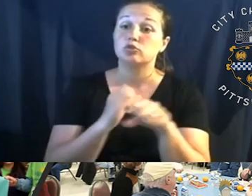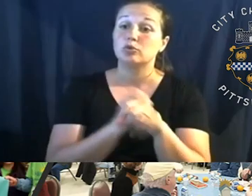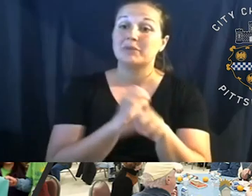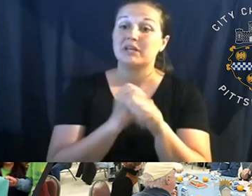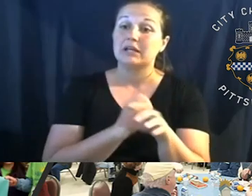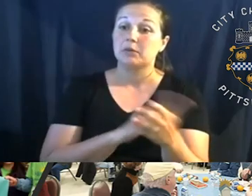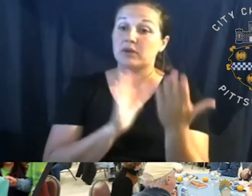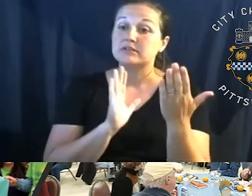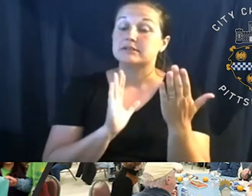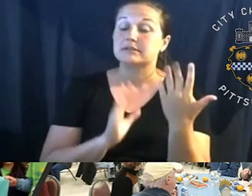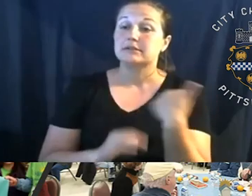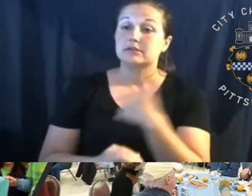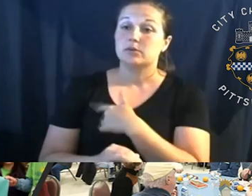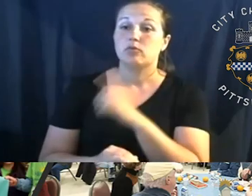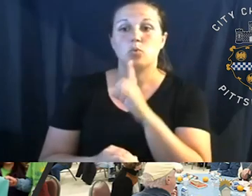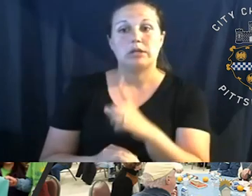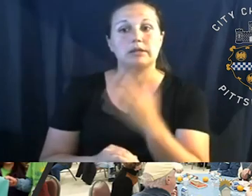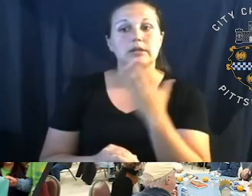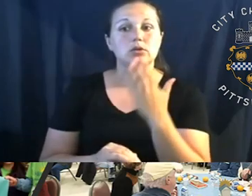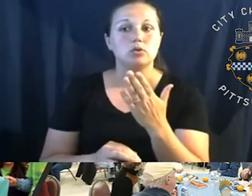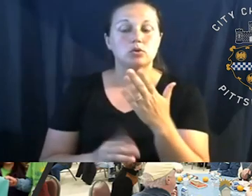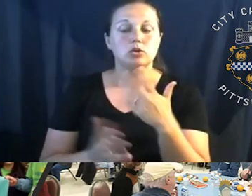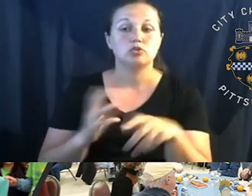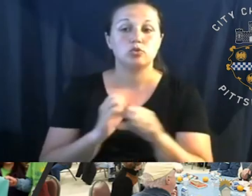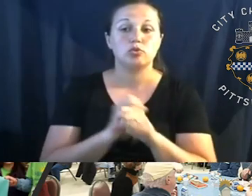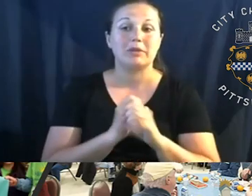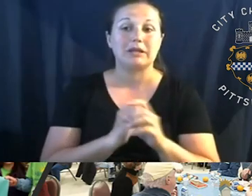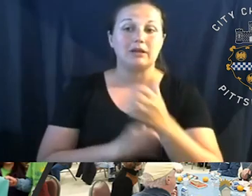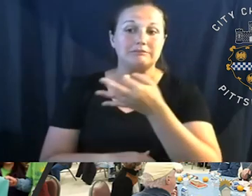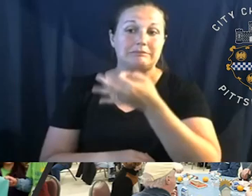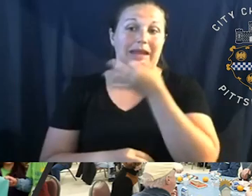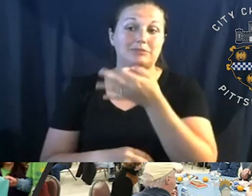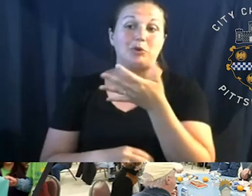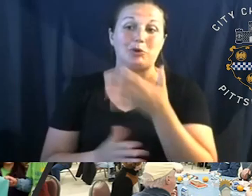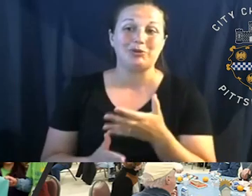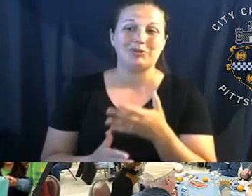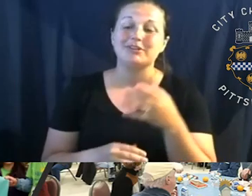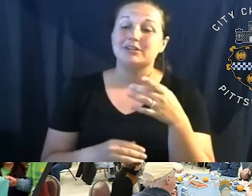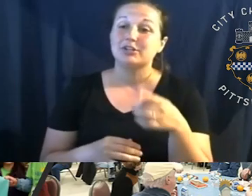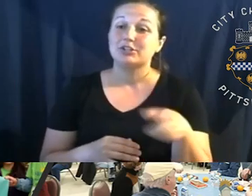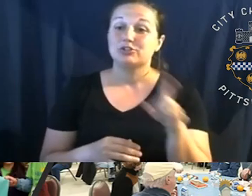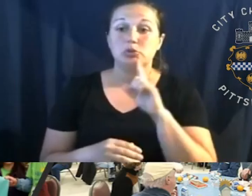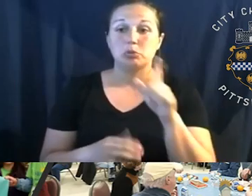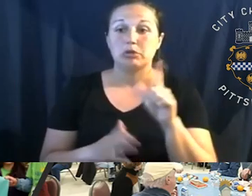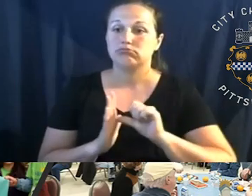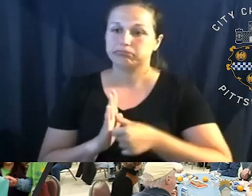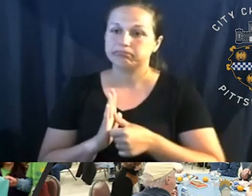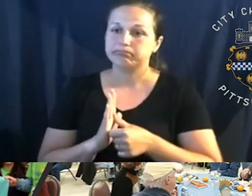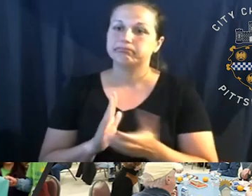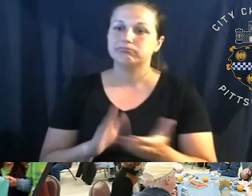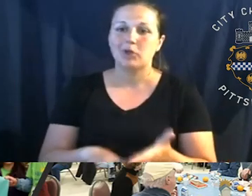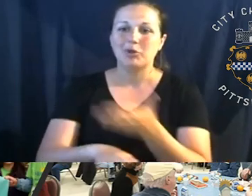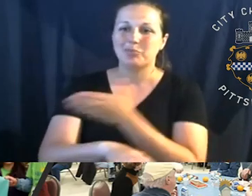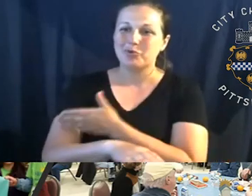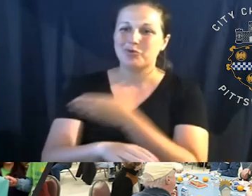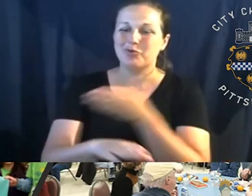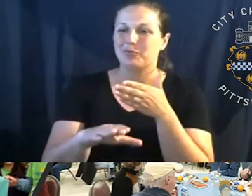a really good, um, kind of social media expert and she's been able to kind of, uh, amplify the well beyond,